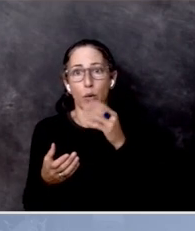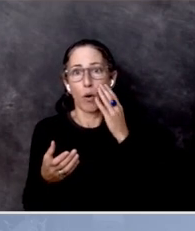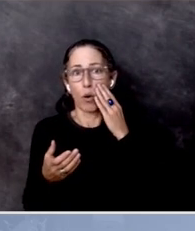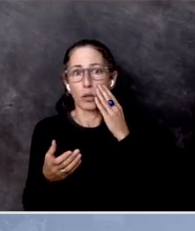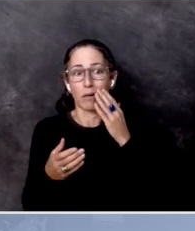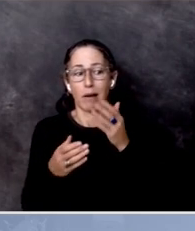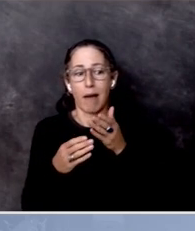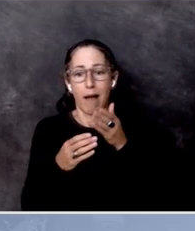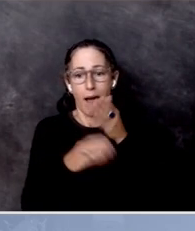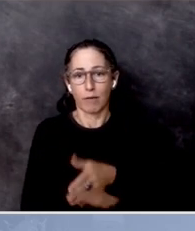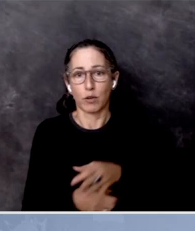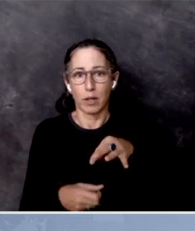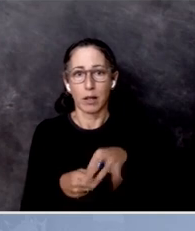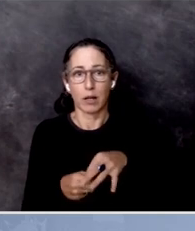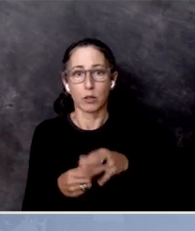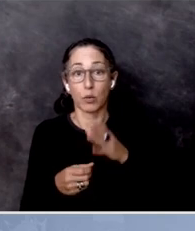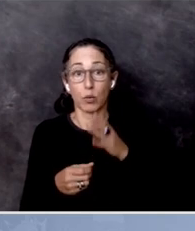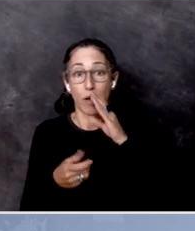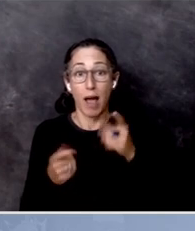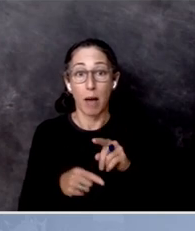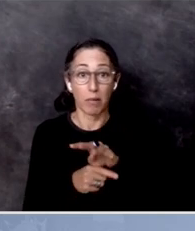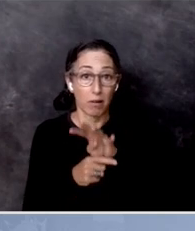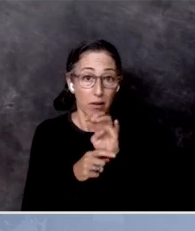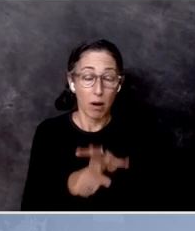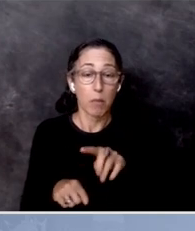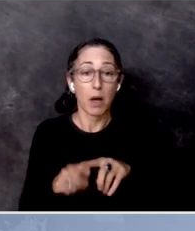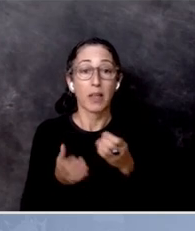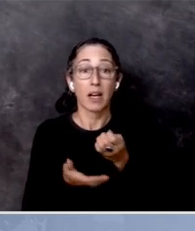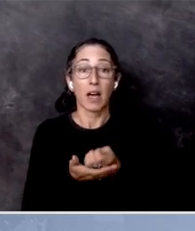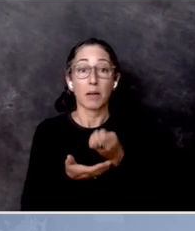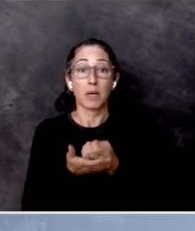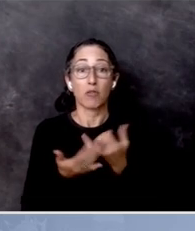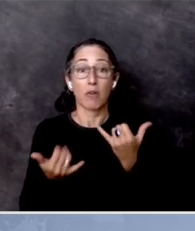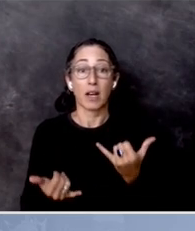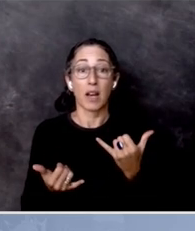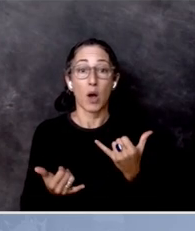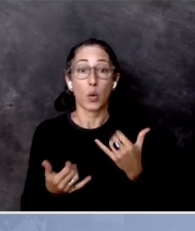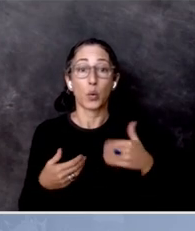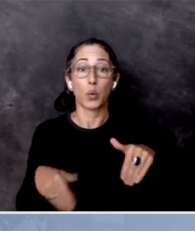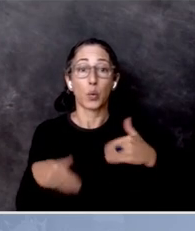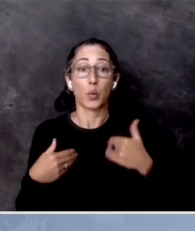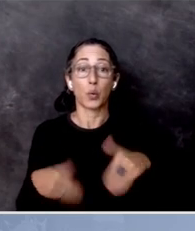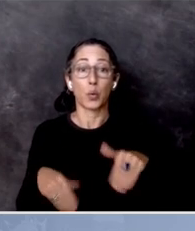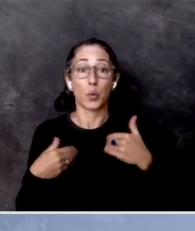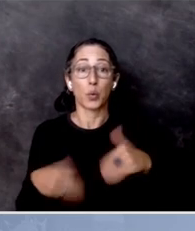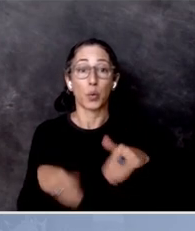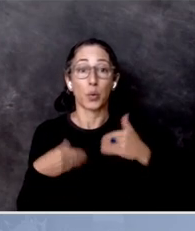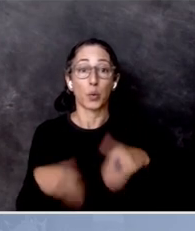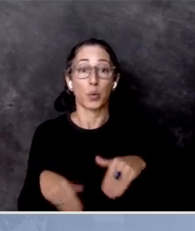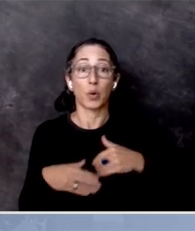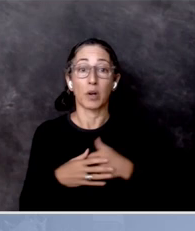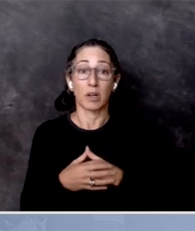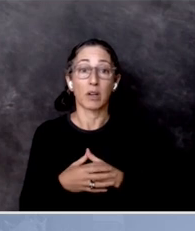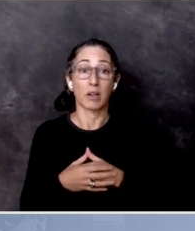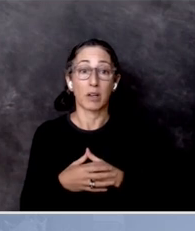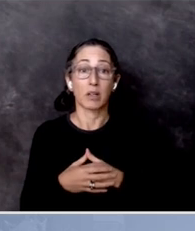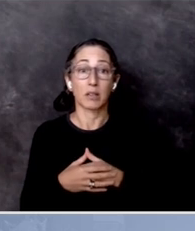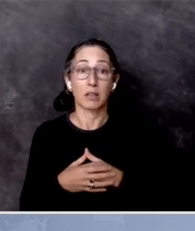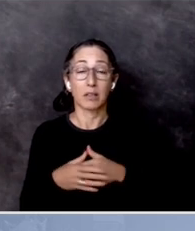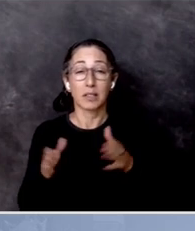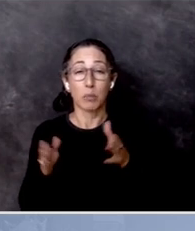but the economy is still in dire straits and small businesses are falling left and right.